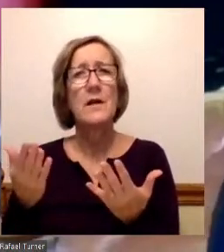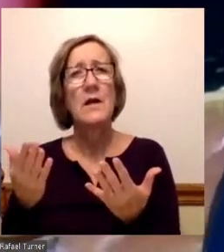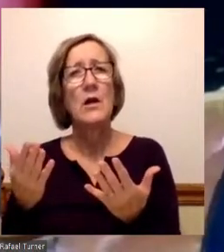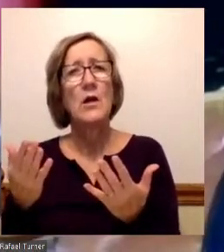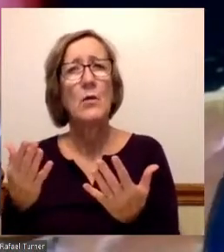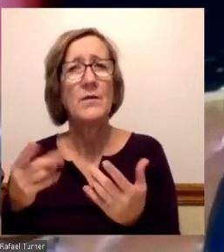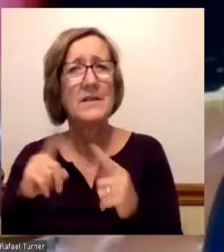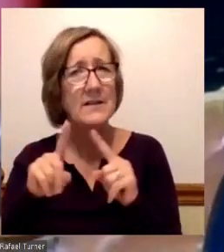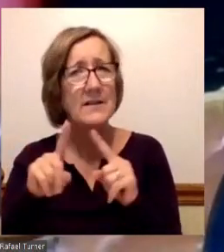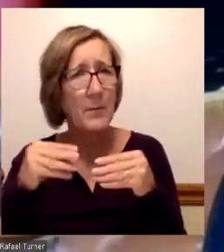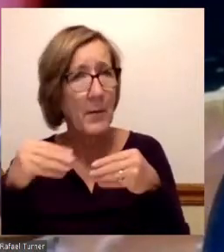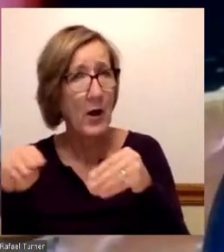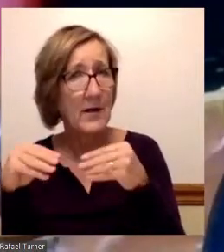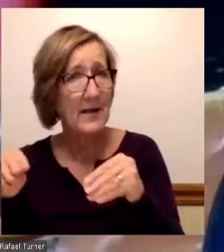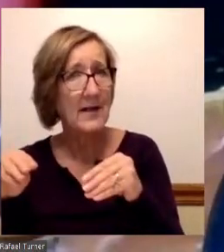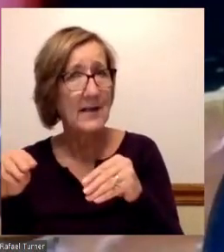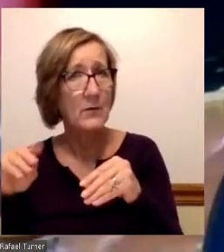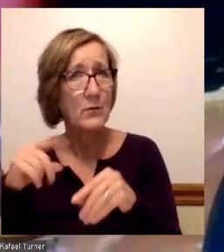marketing that we do, that Mott